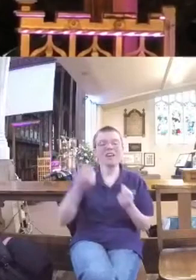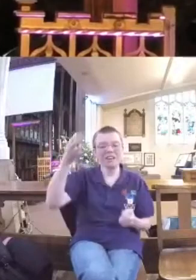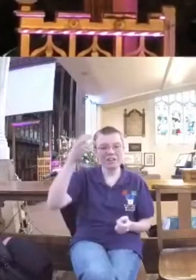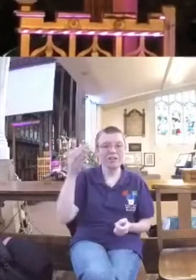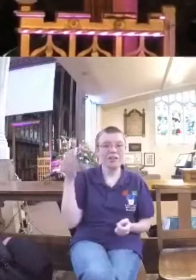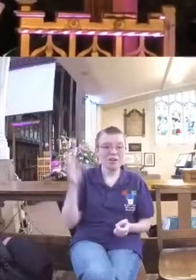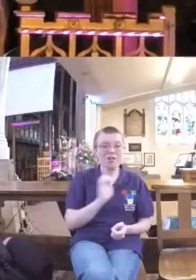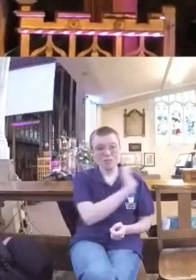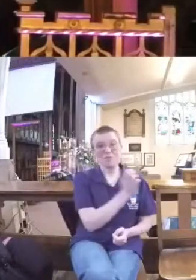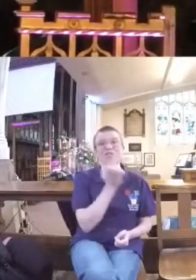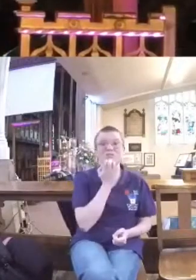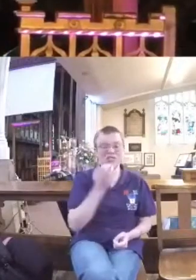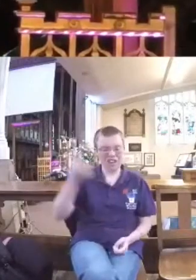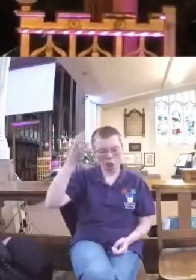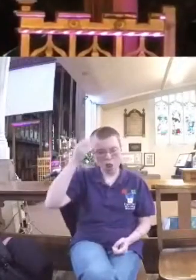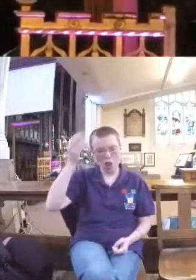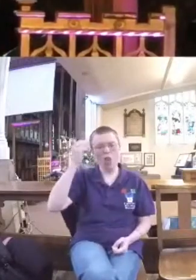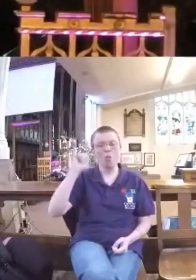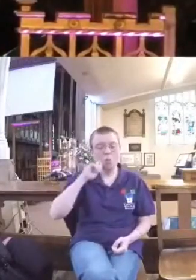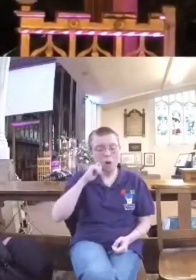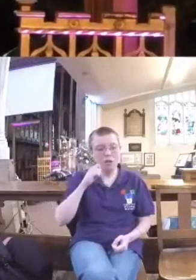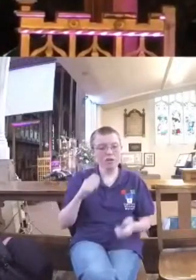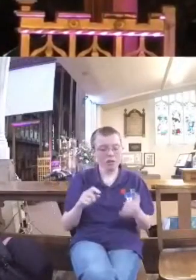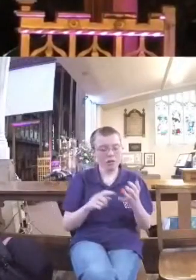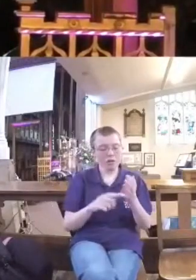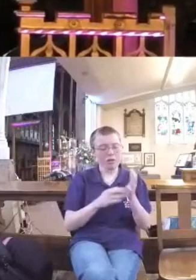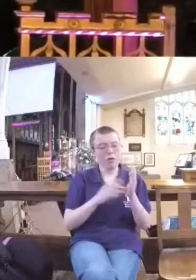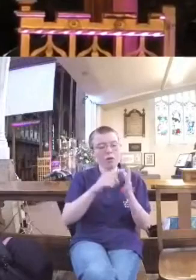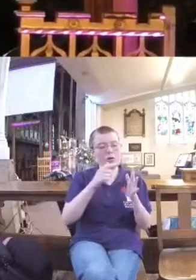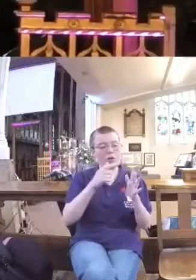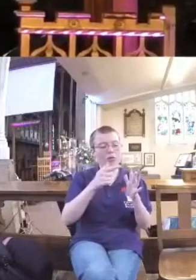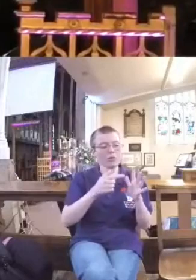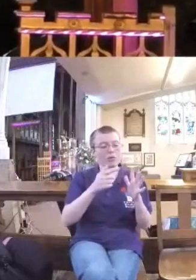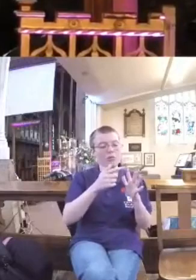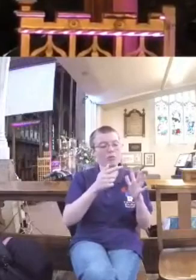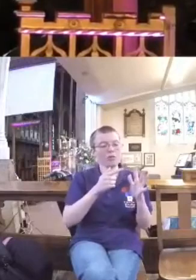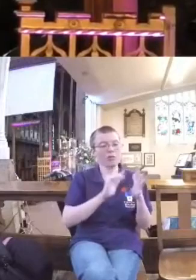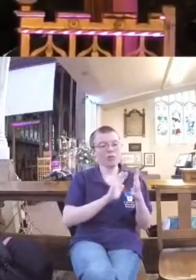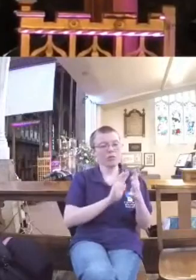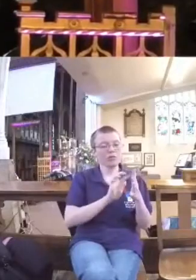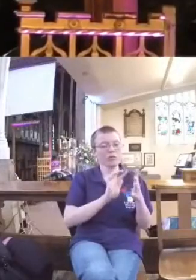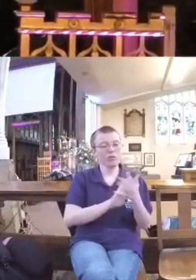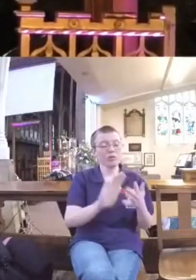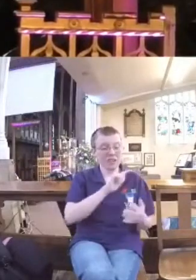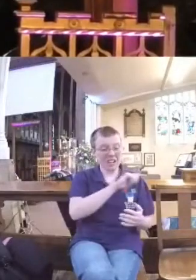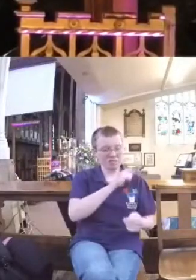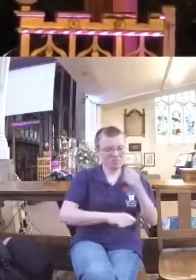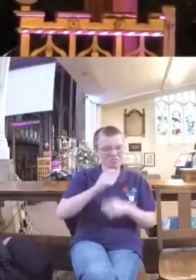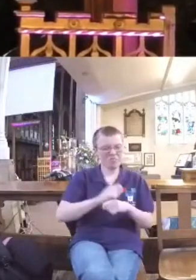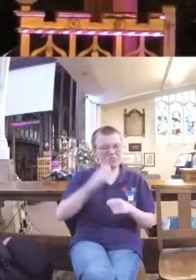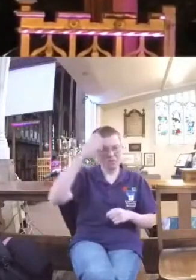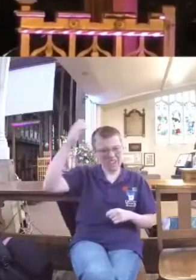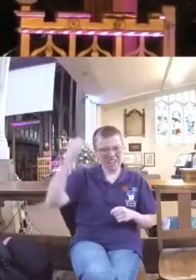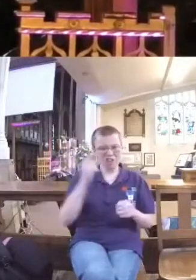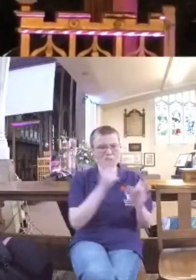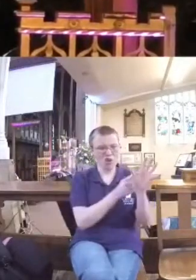Now, Isaiah became king very young, aged 16. And you'll remember